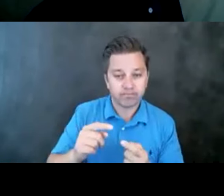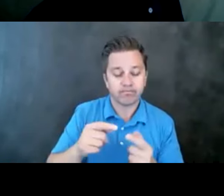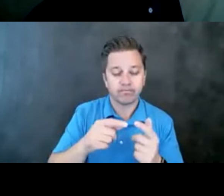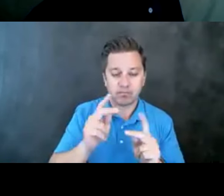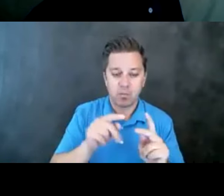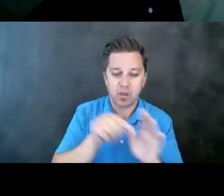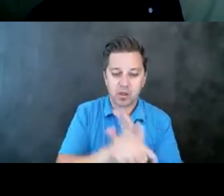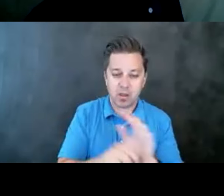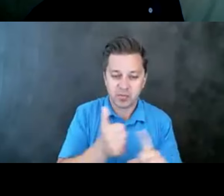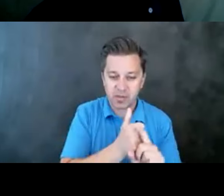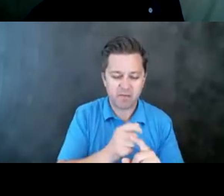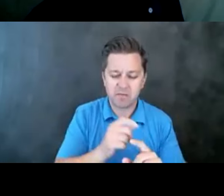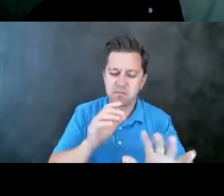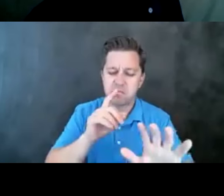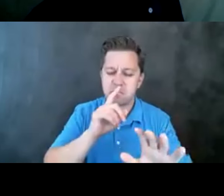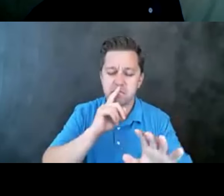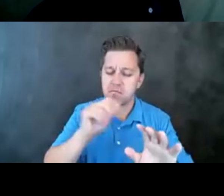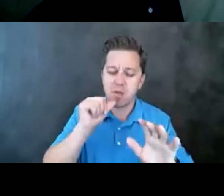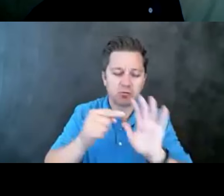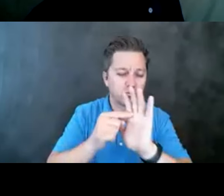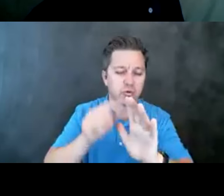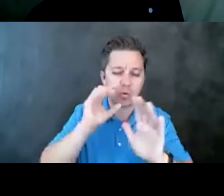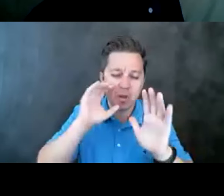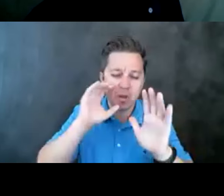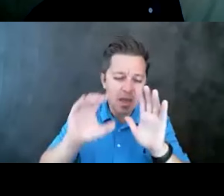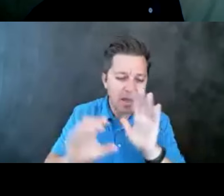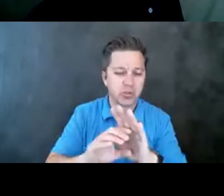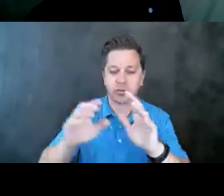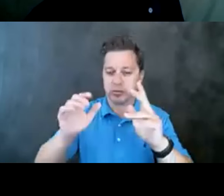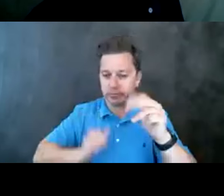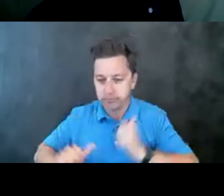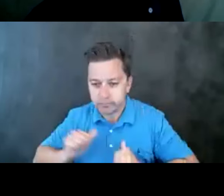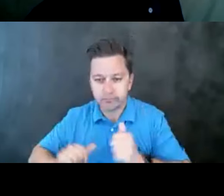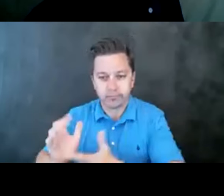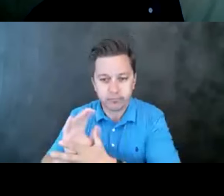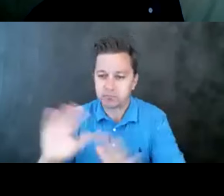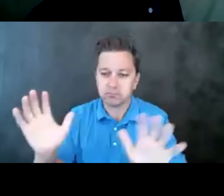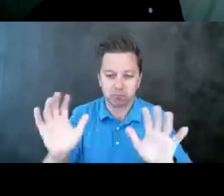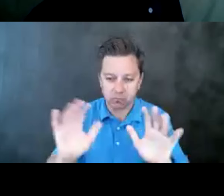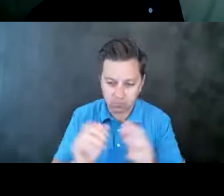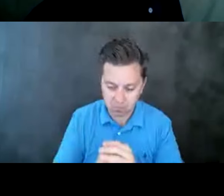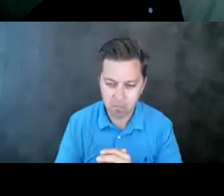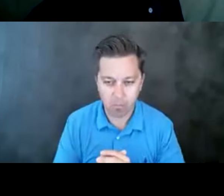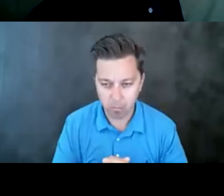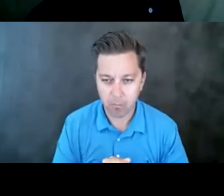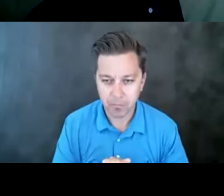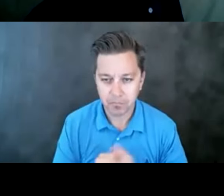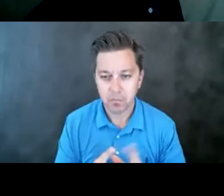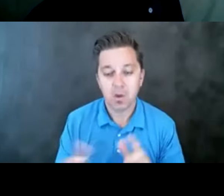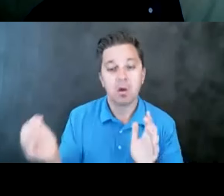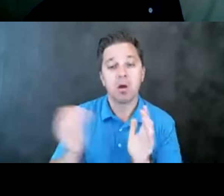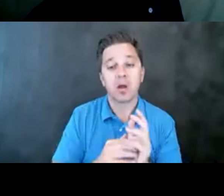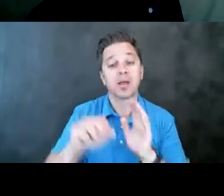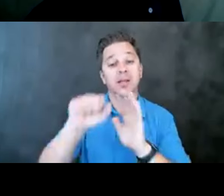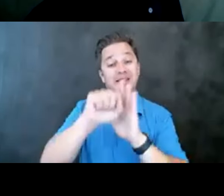images or portrayals or anything like that. I do, I did just want to give it that other content warning there. So again, the statewide